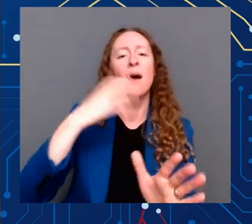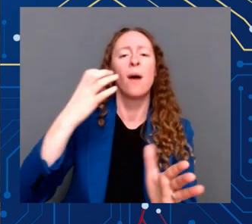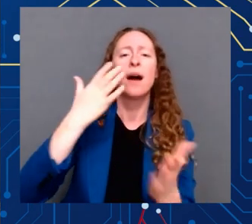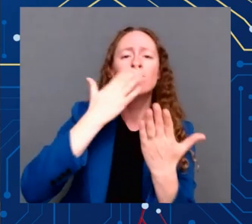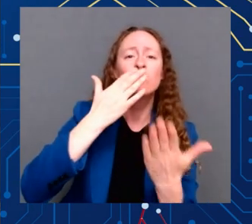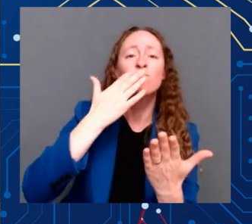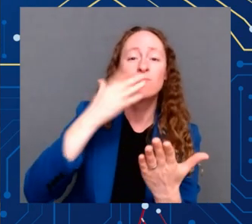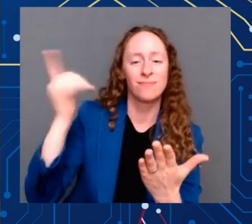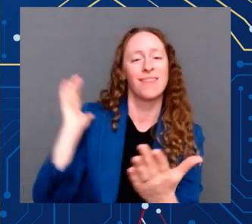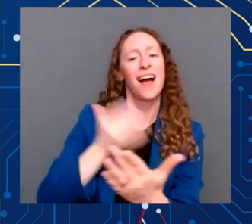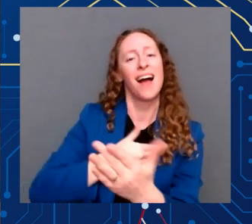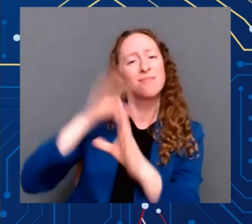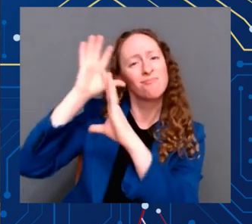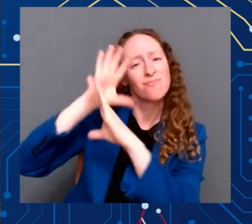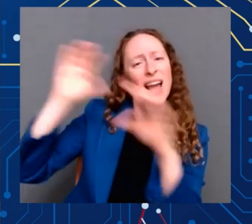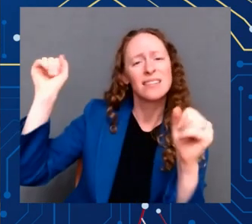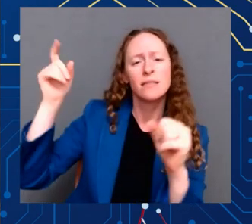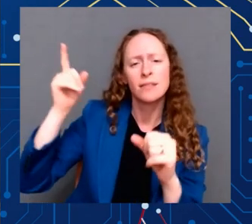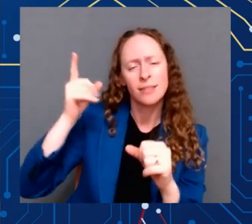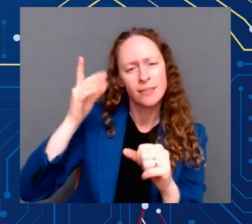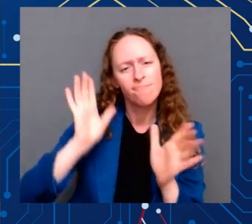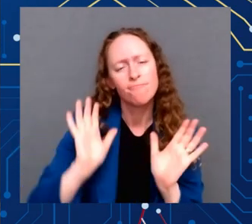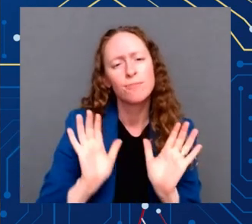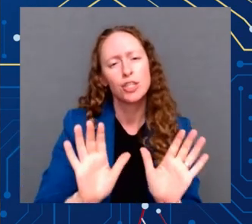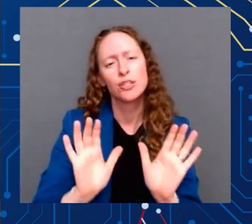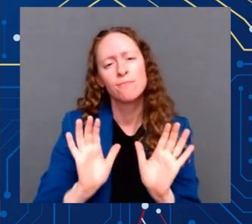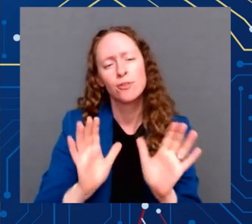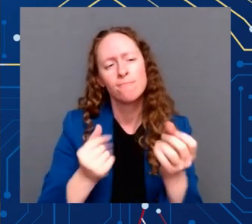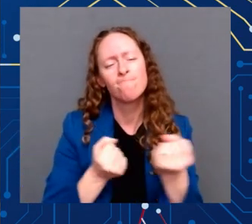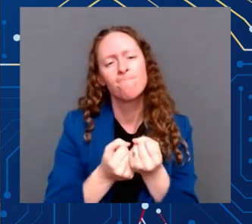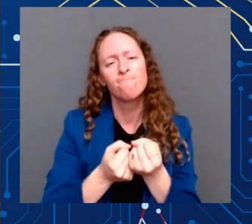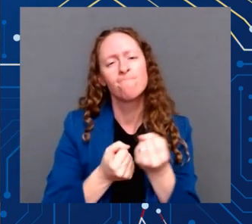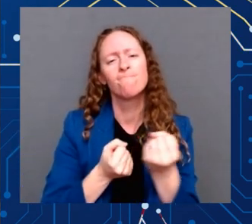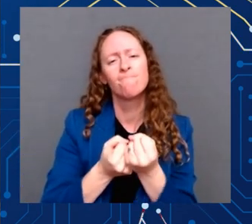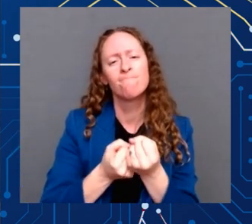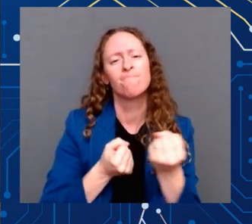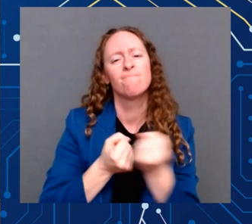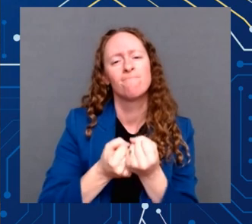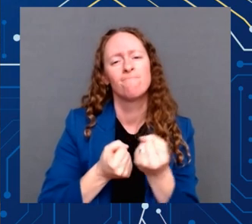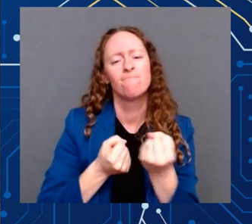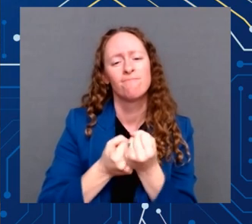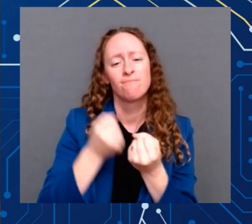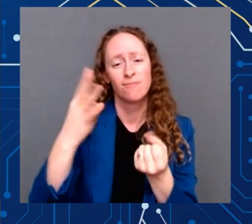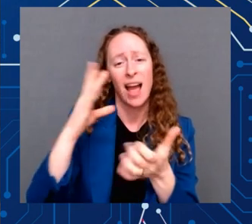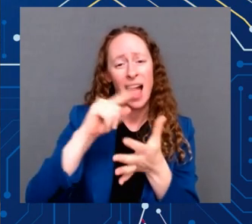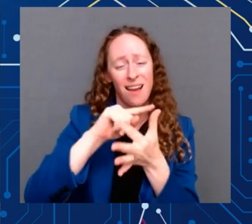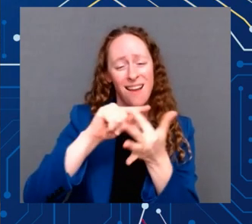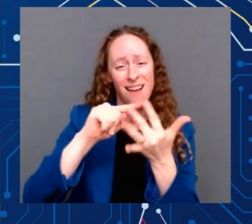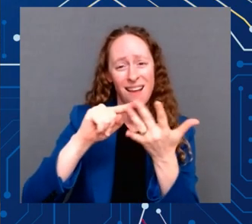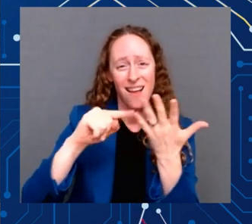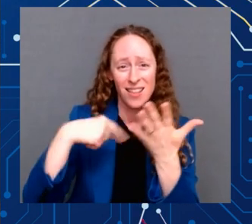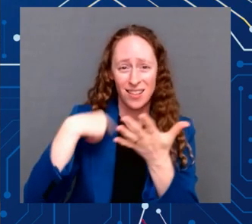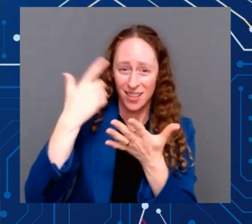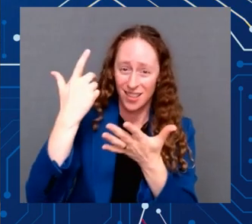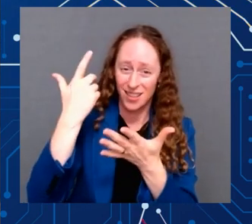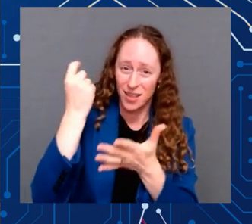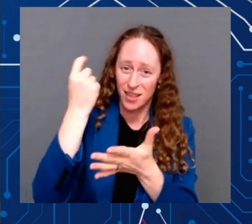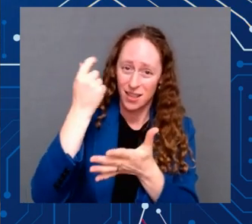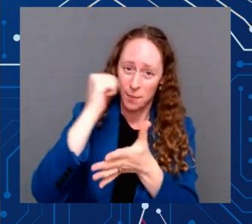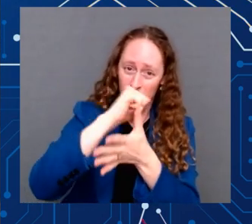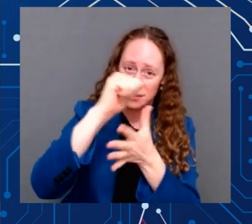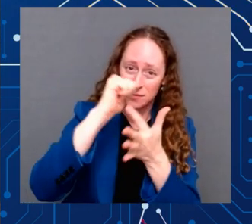that we have done, every single one of them, wouldn't have been possible without his steadfast, dedicated